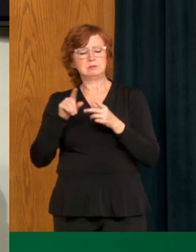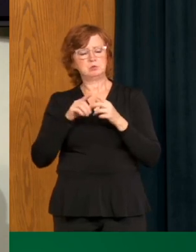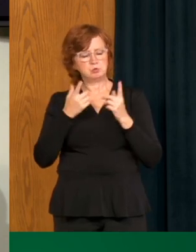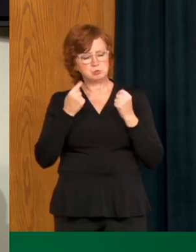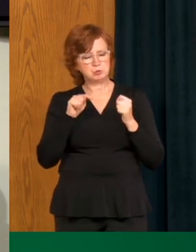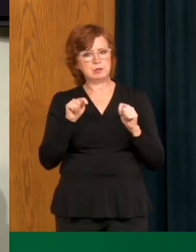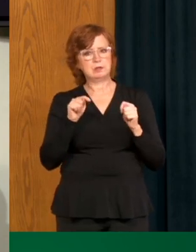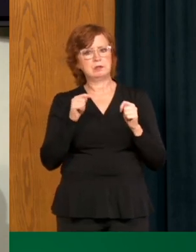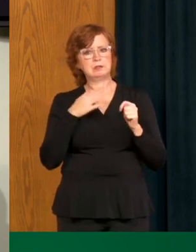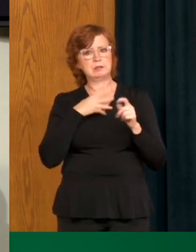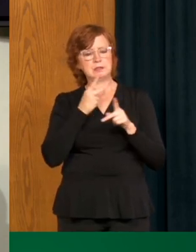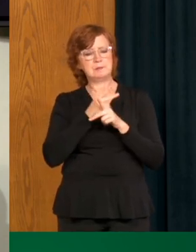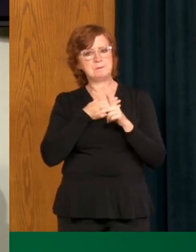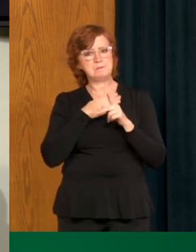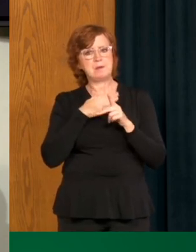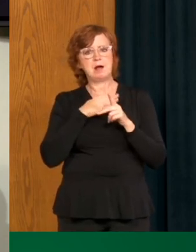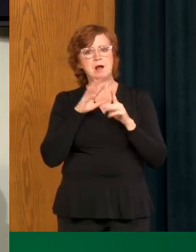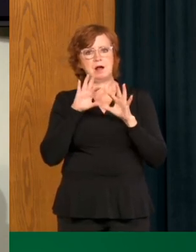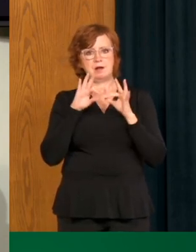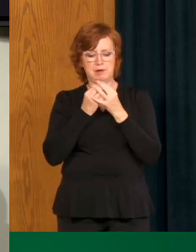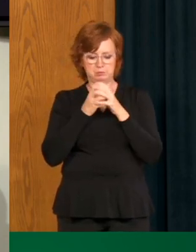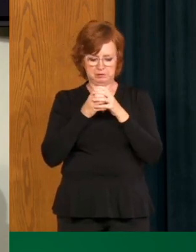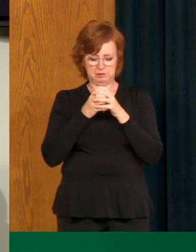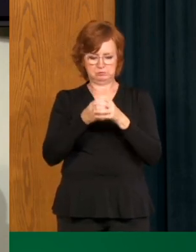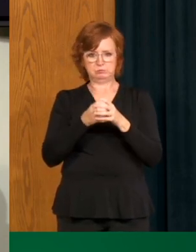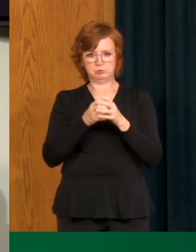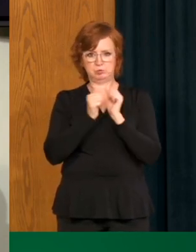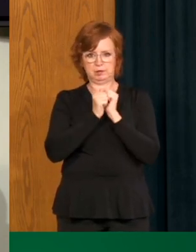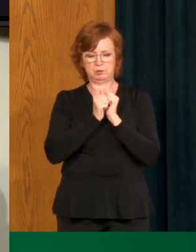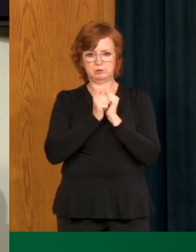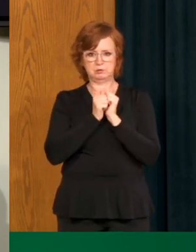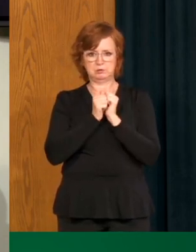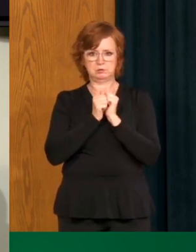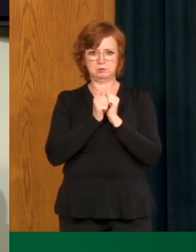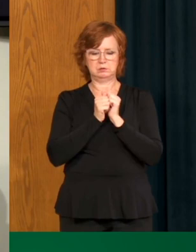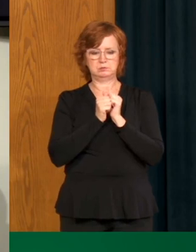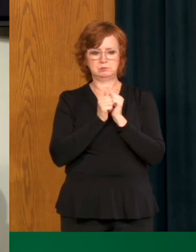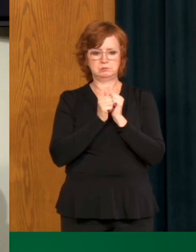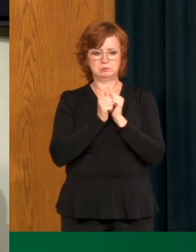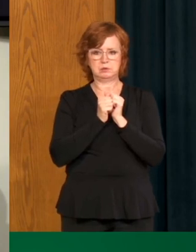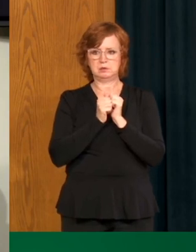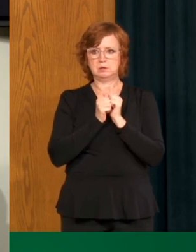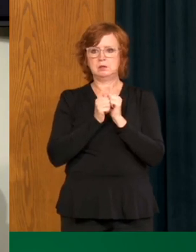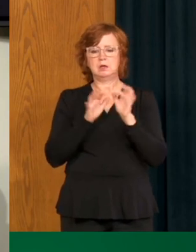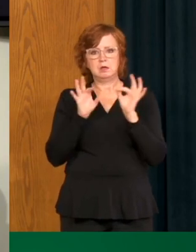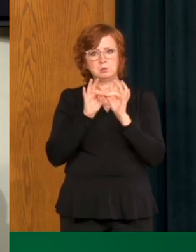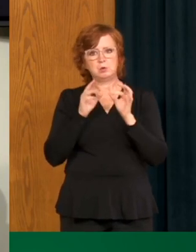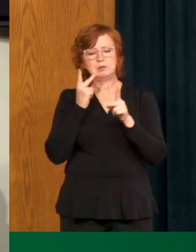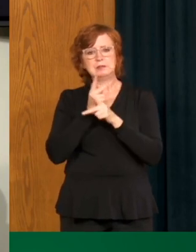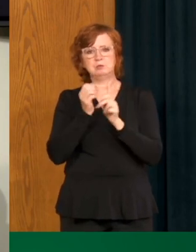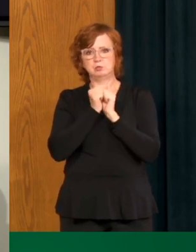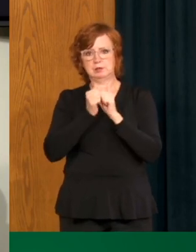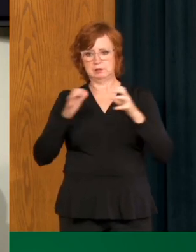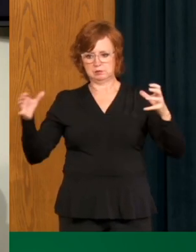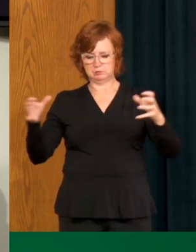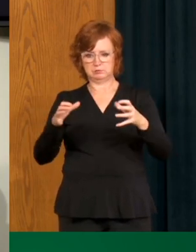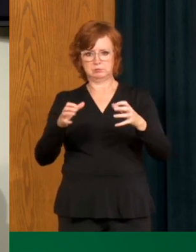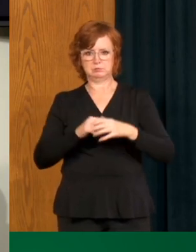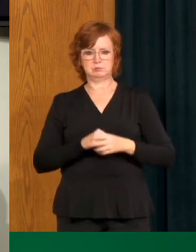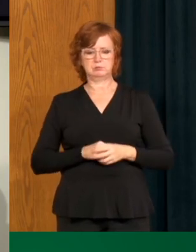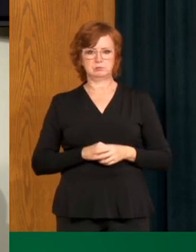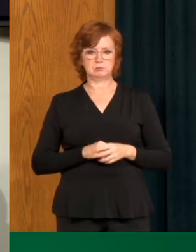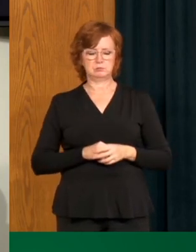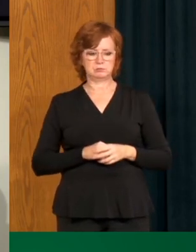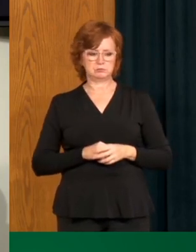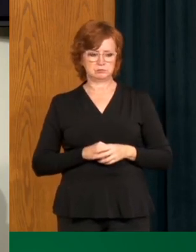household. But if you're traveling with a bigger group, you know, have some precautions around cohorting so that if there is transmission, the numbers are